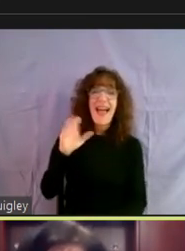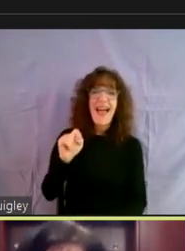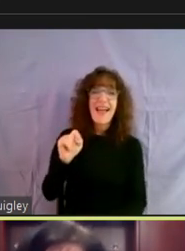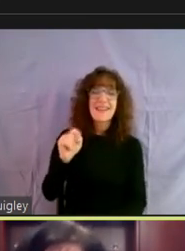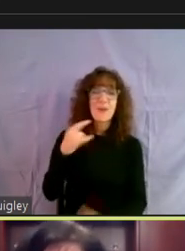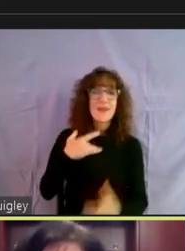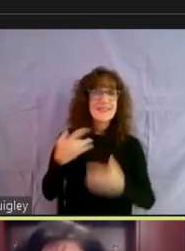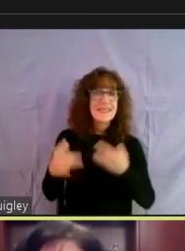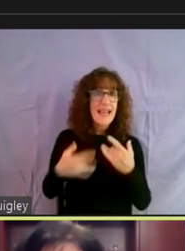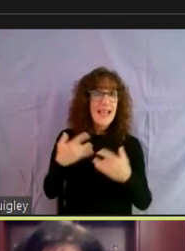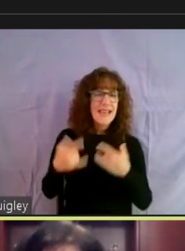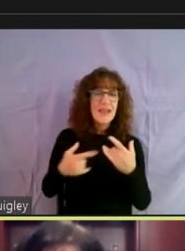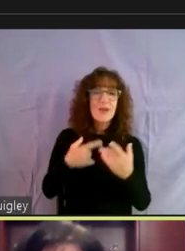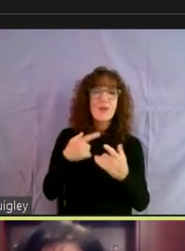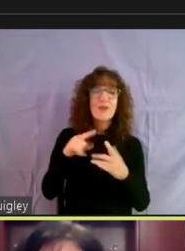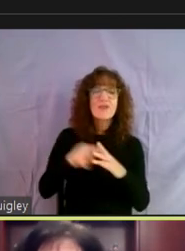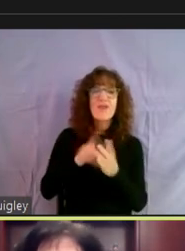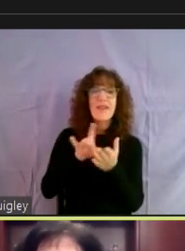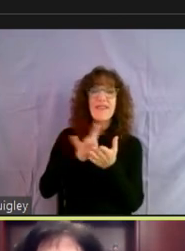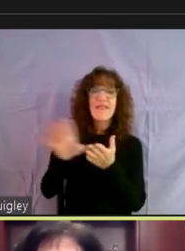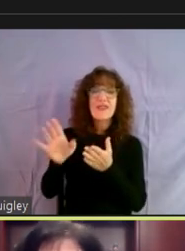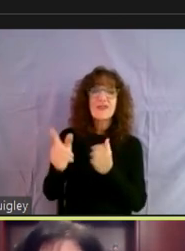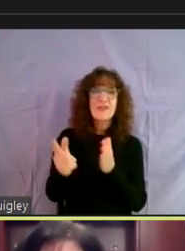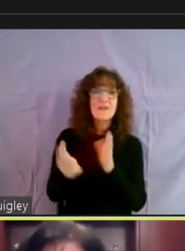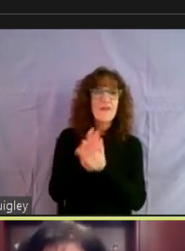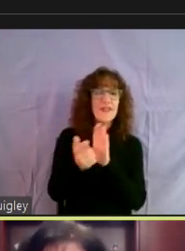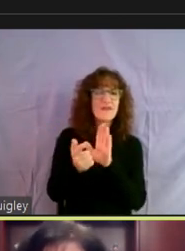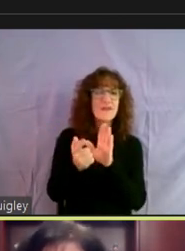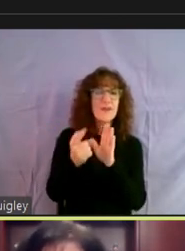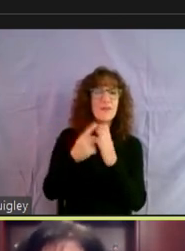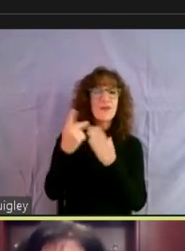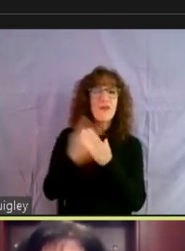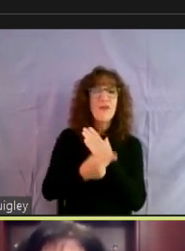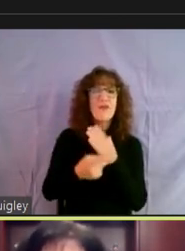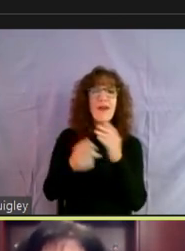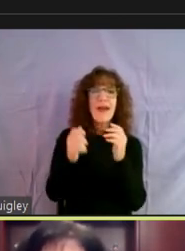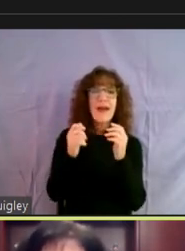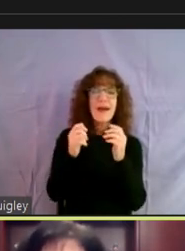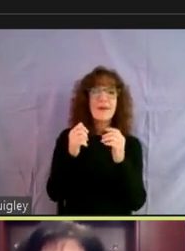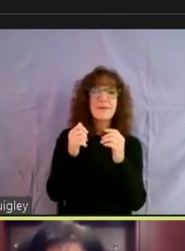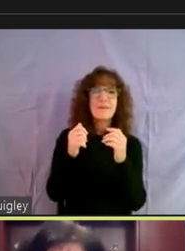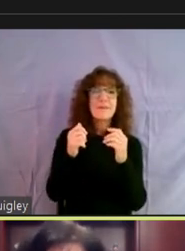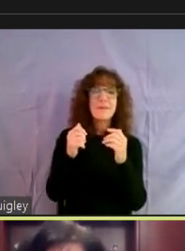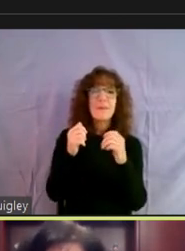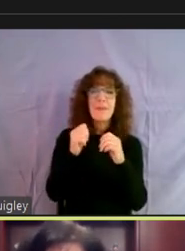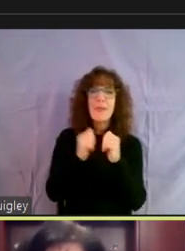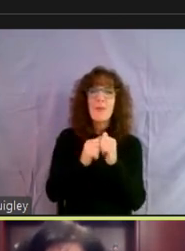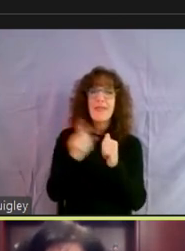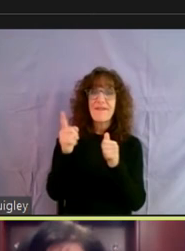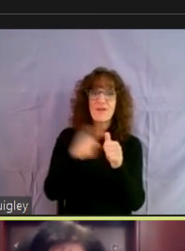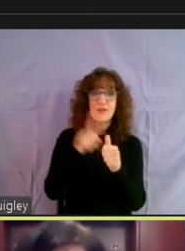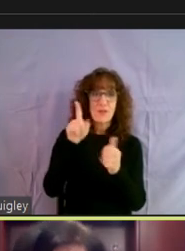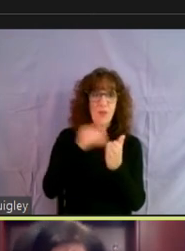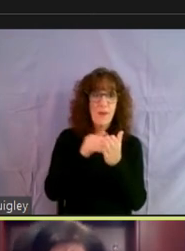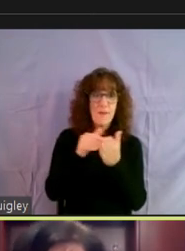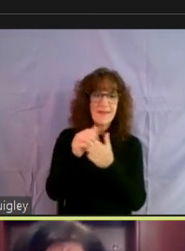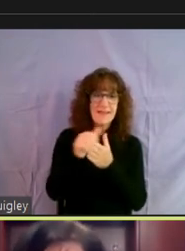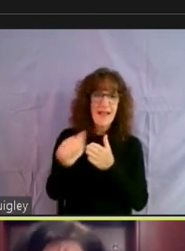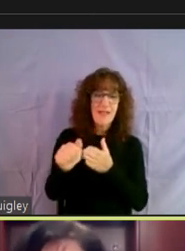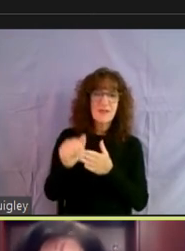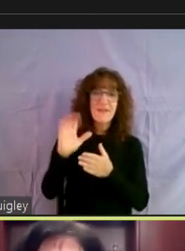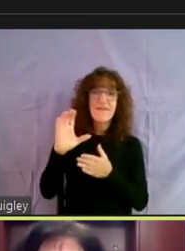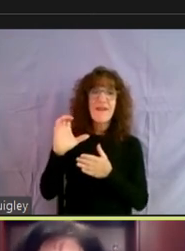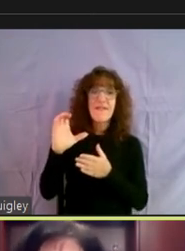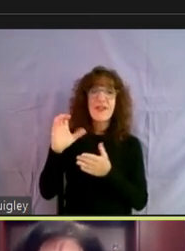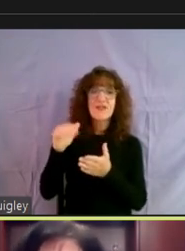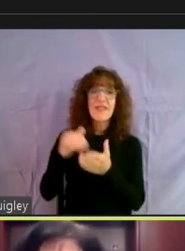about the fact we started their eviction prevention program, um, with our first a million dollars. We, um, we took, um, 500,000